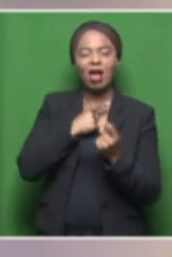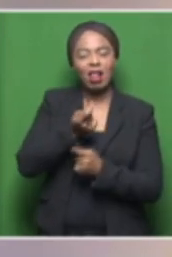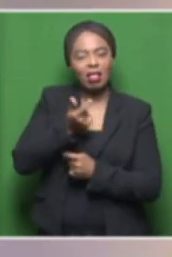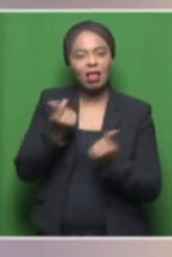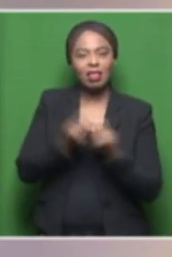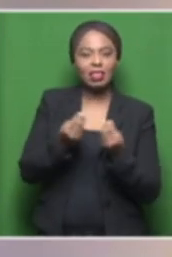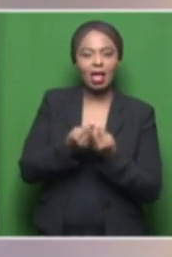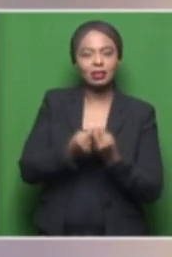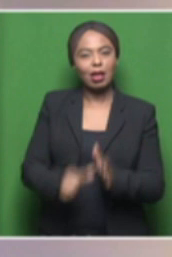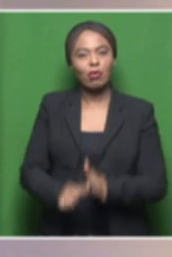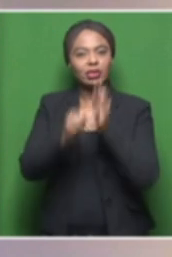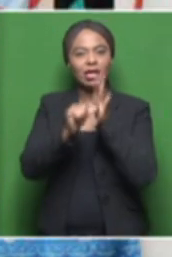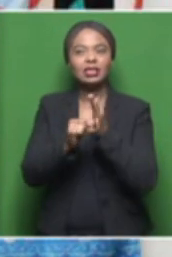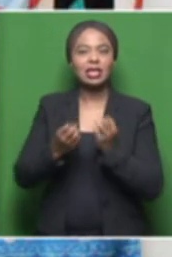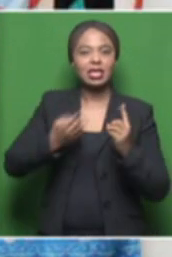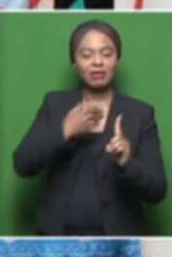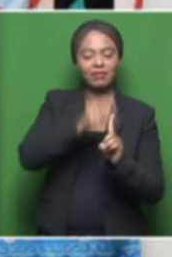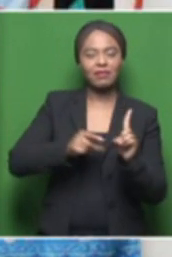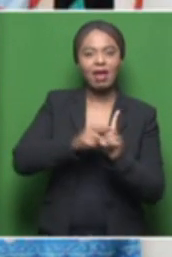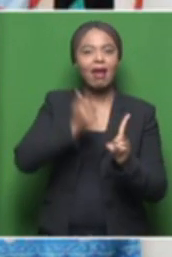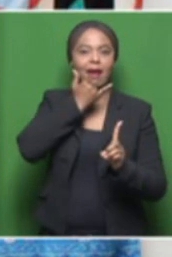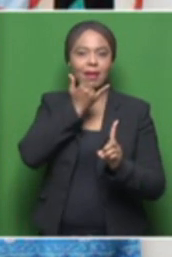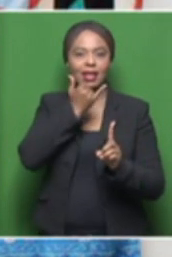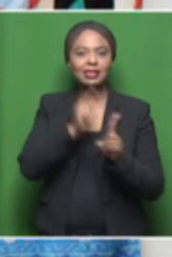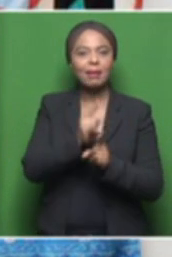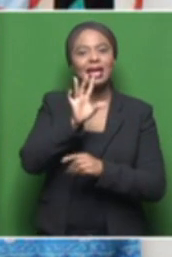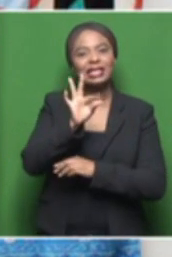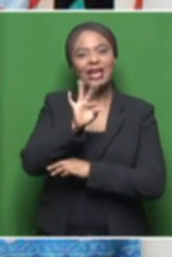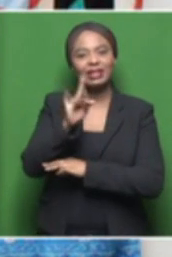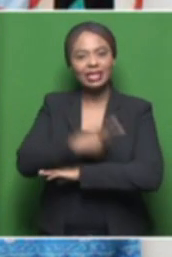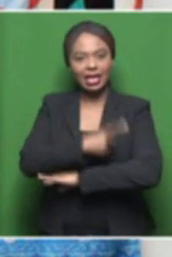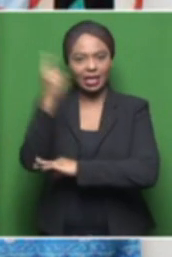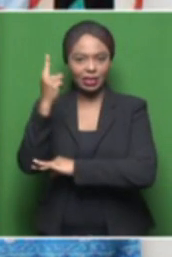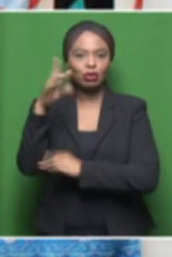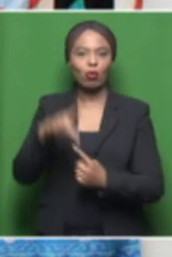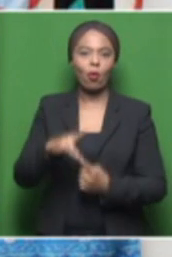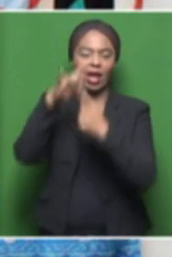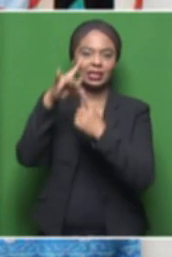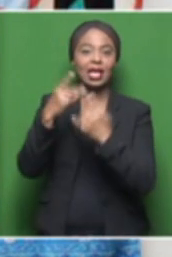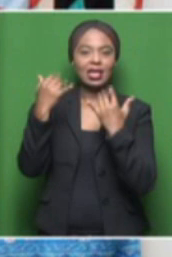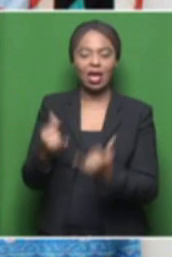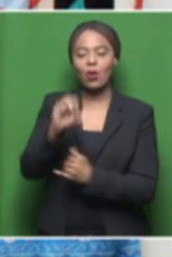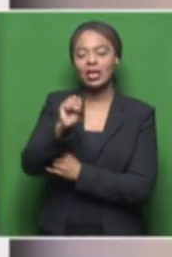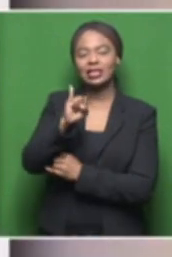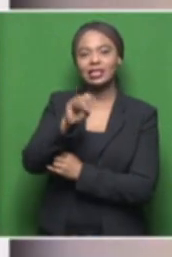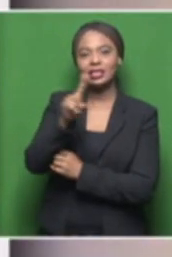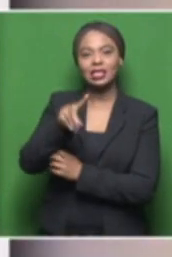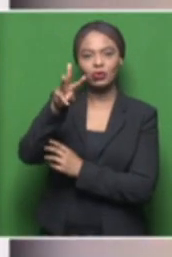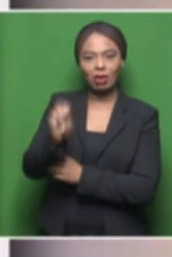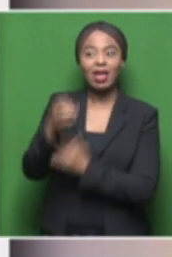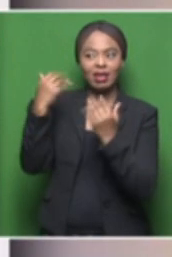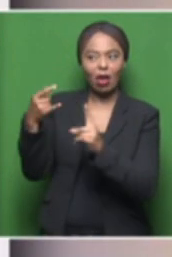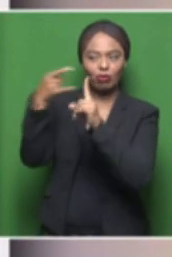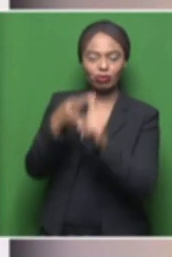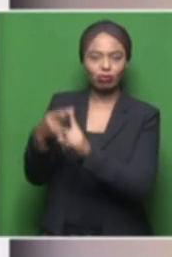the importance of making happiness a daily choice and a personal investment. Well, Siswe Zama joins us on Zoom to tell us more